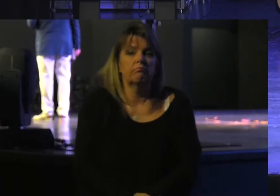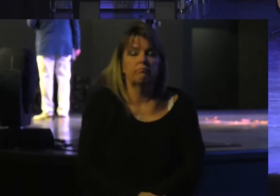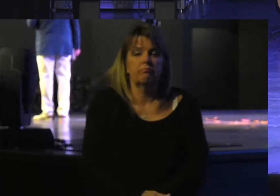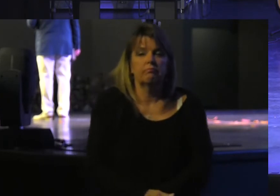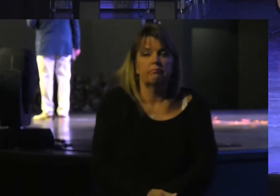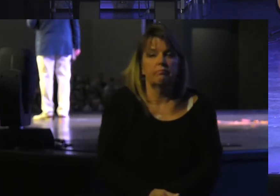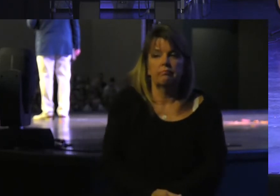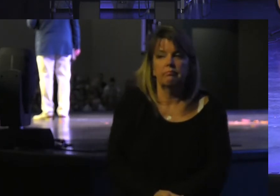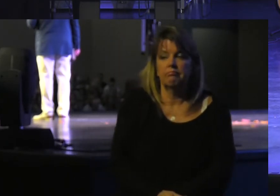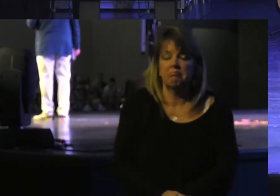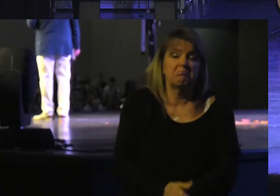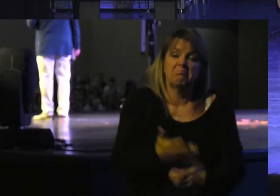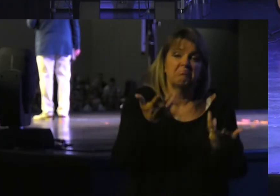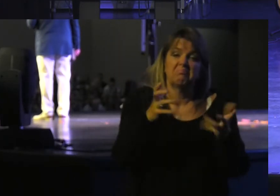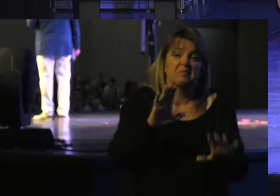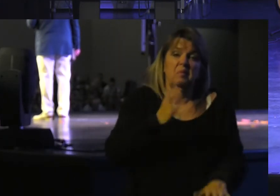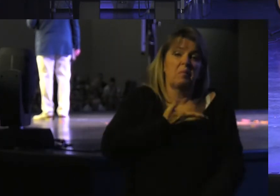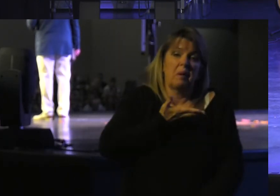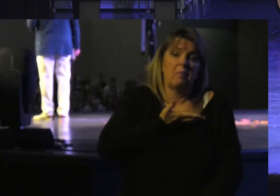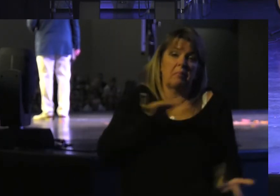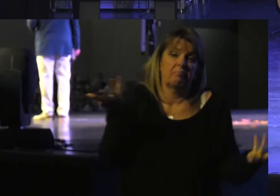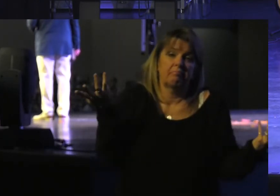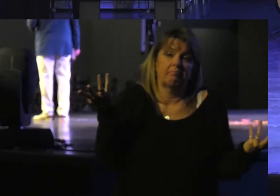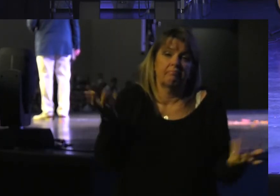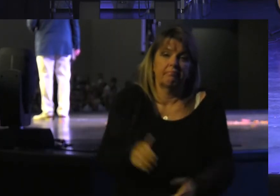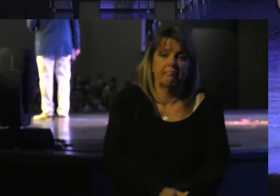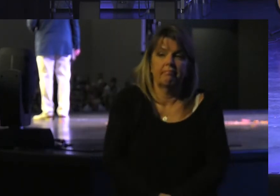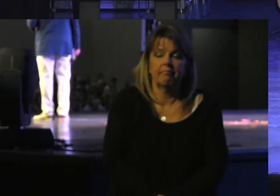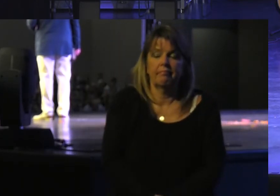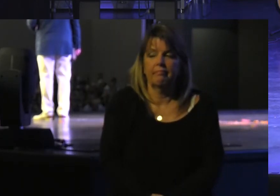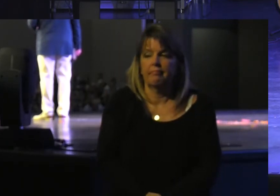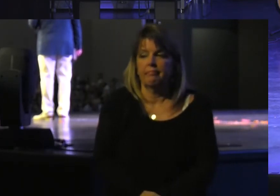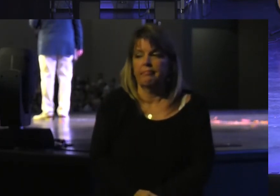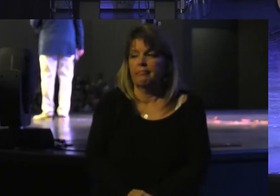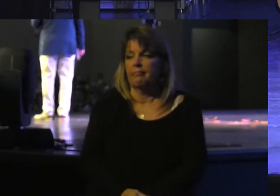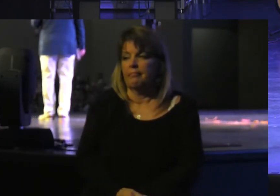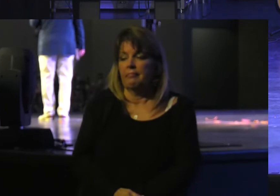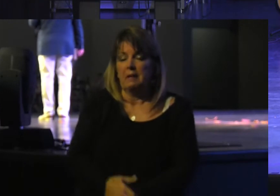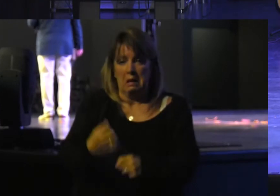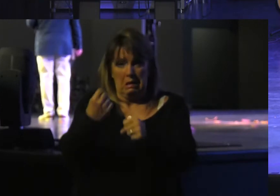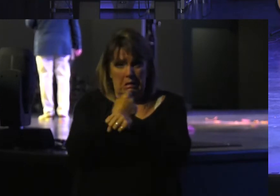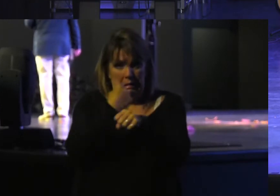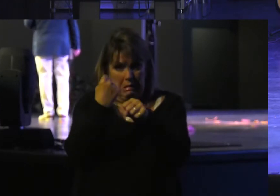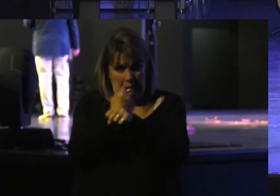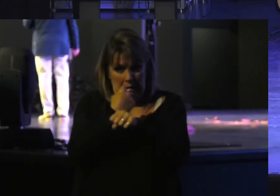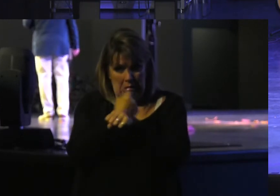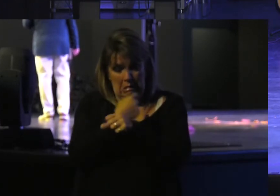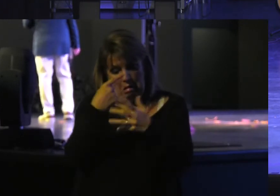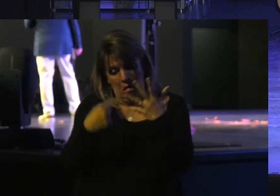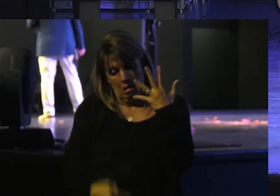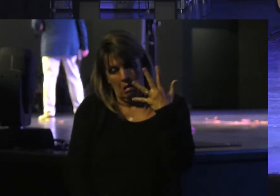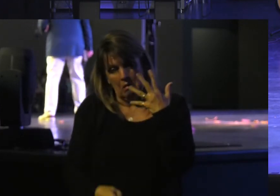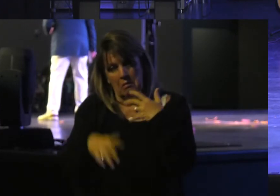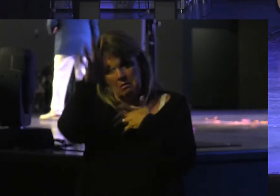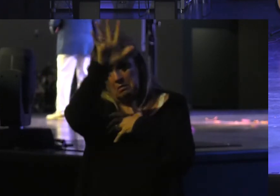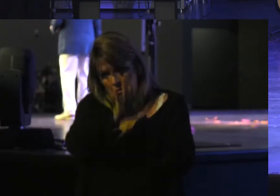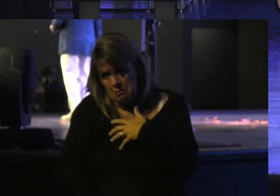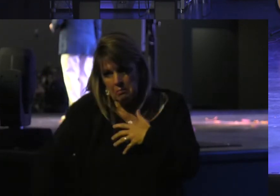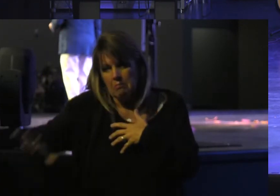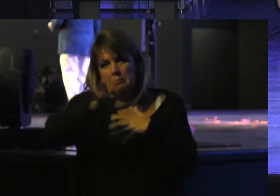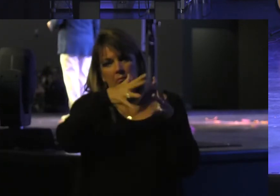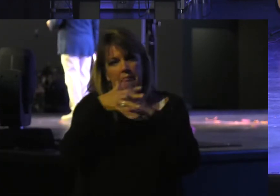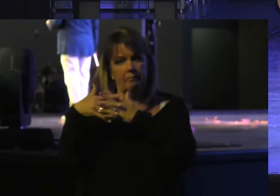Just Didn't Want a Baby Statistically Across the Nation